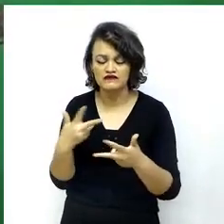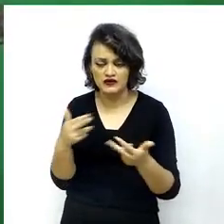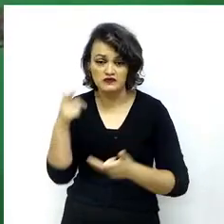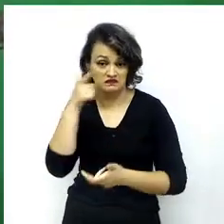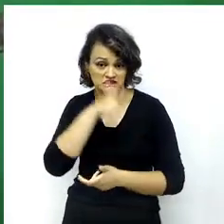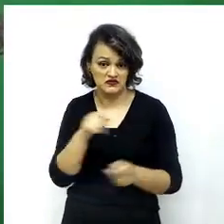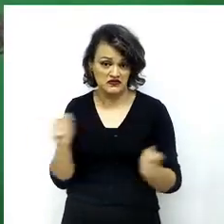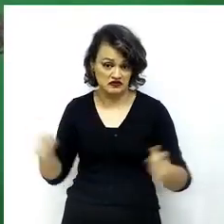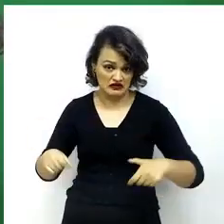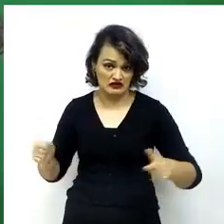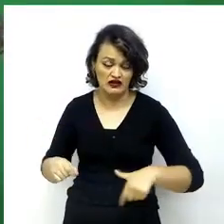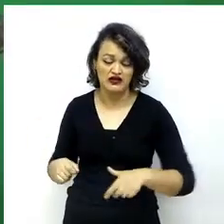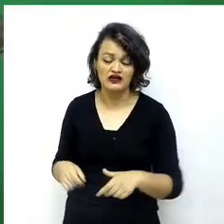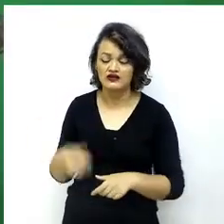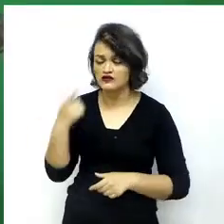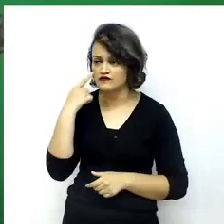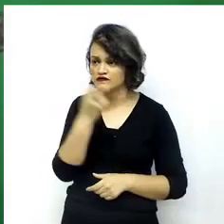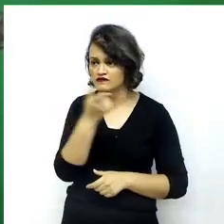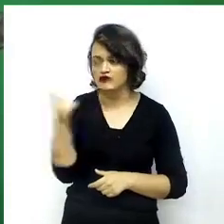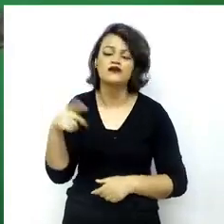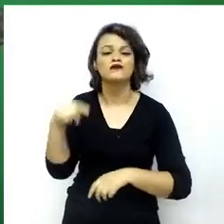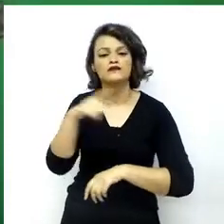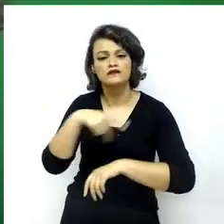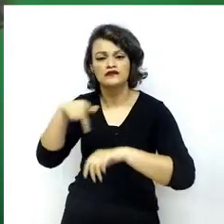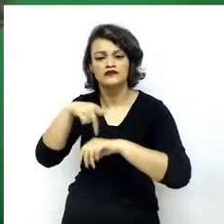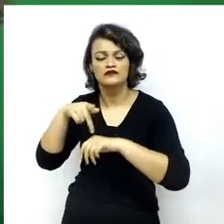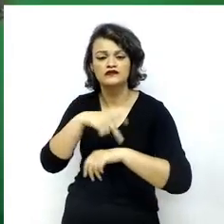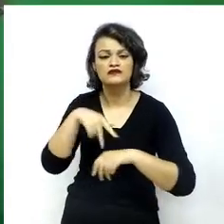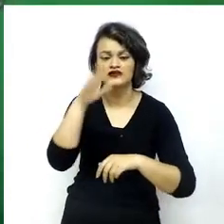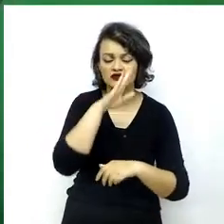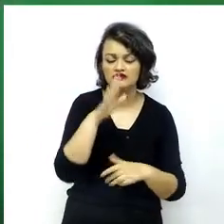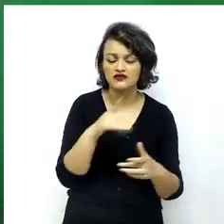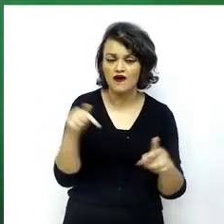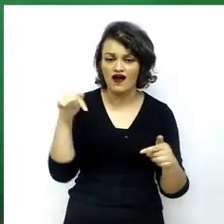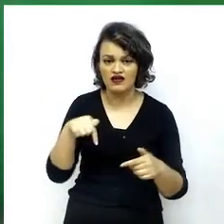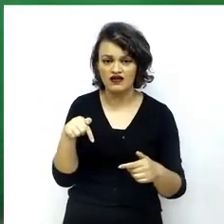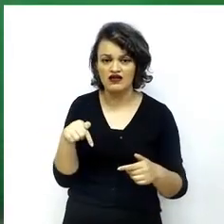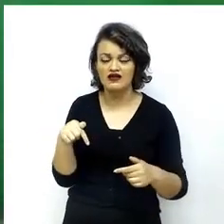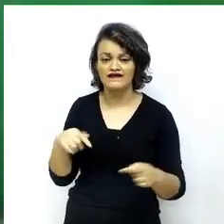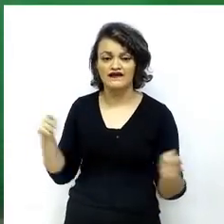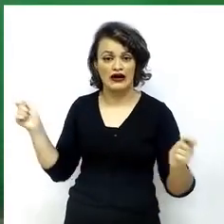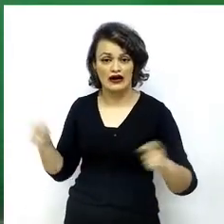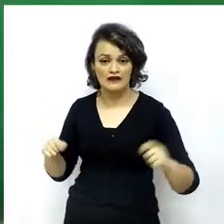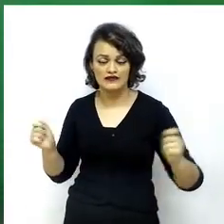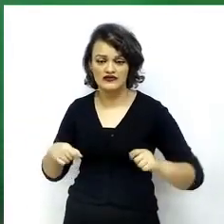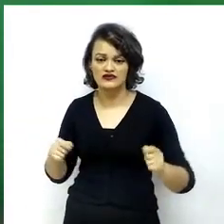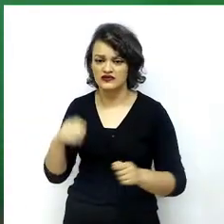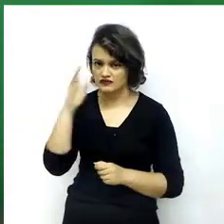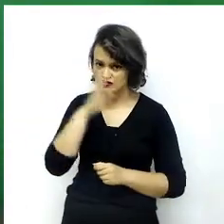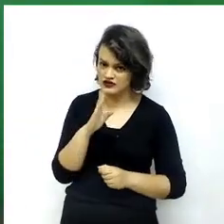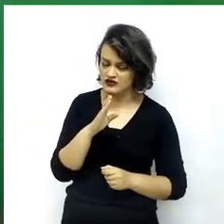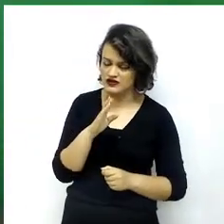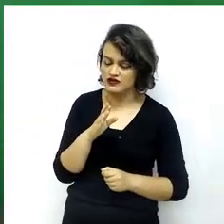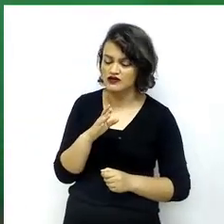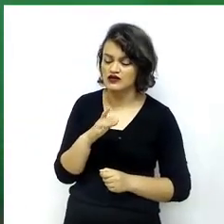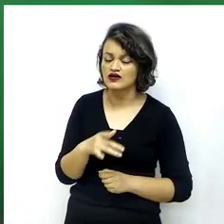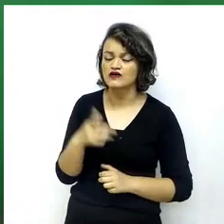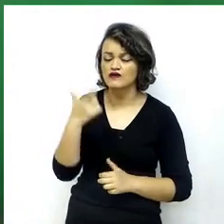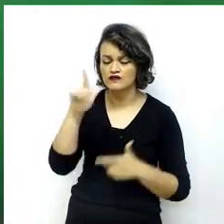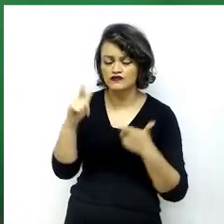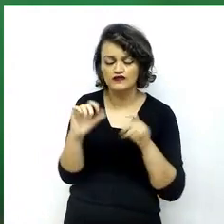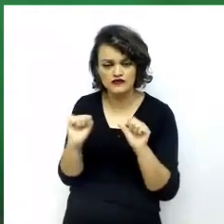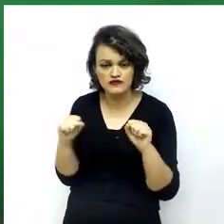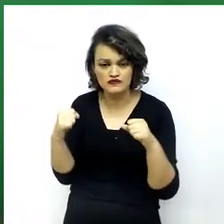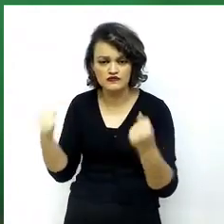to see a country from the dimensions of Brazil, from the capacity of Brazil and with our